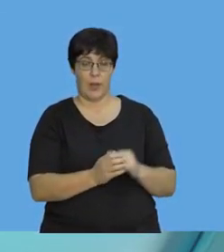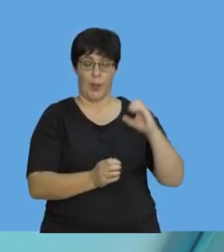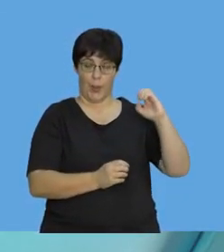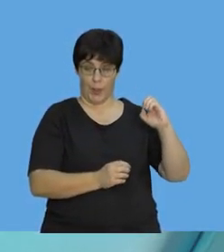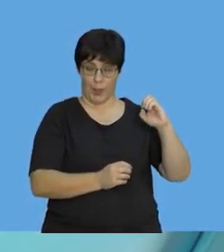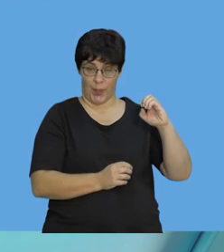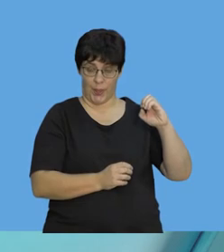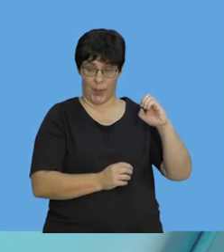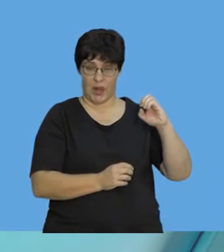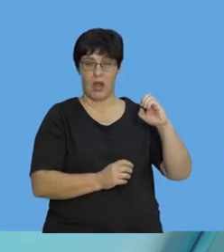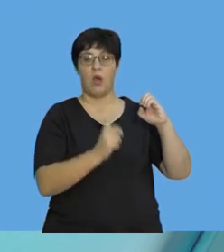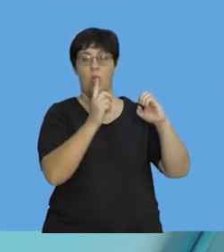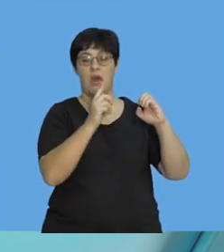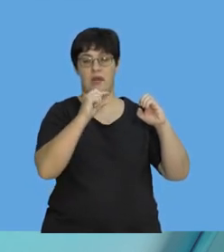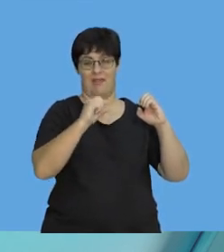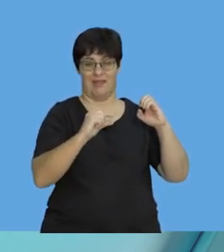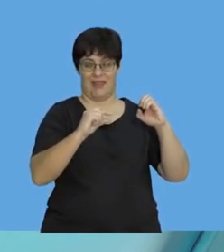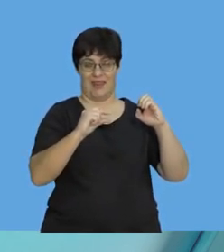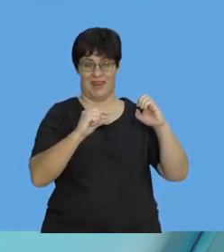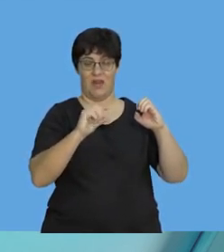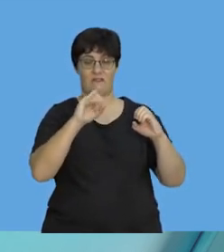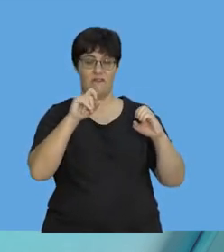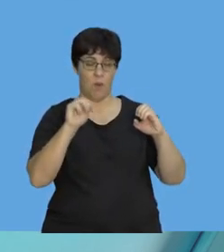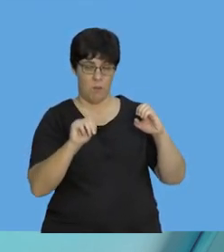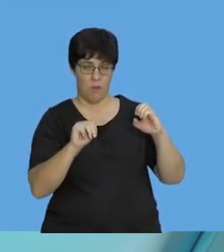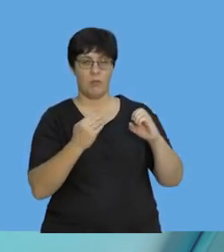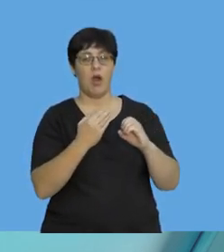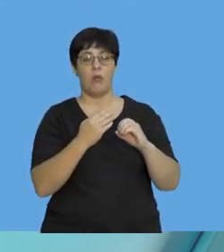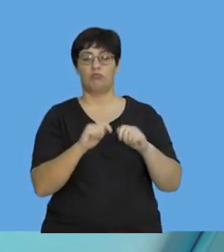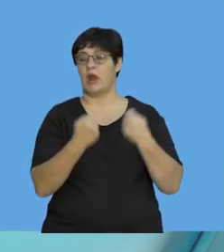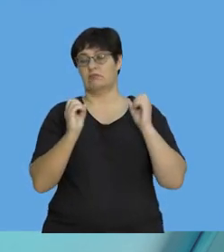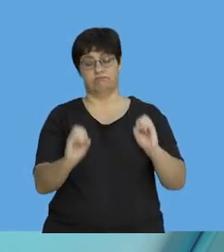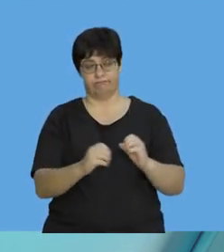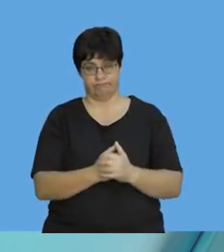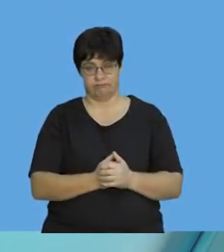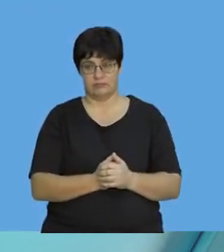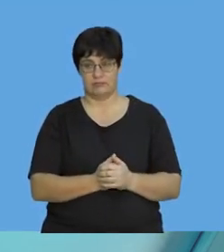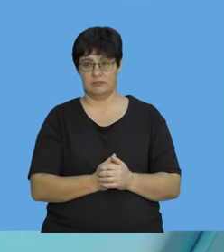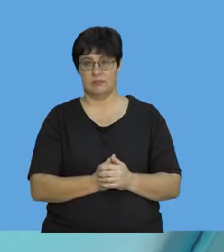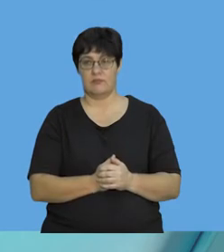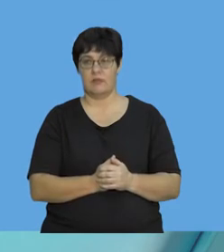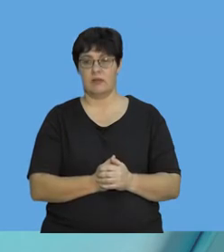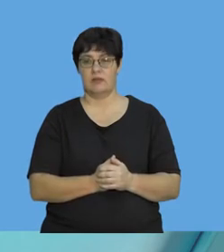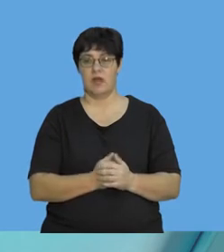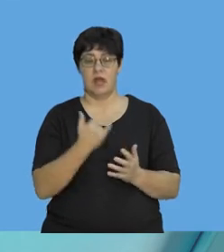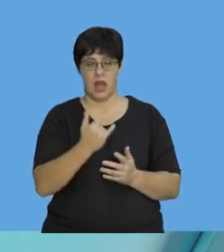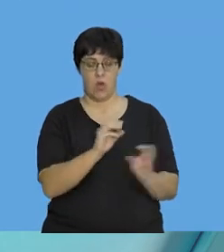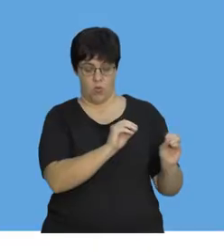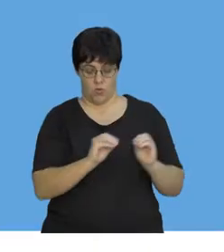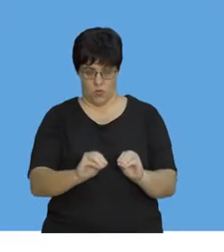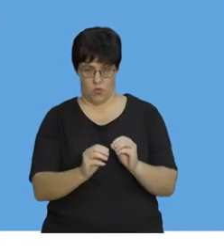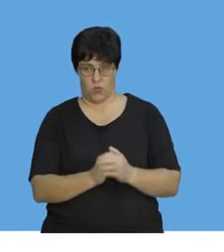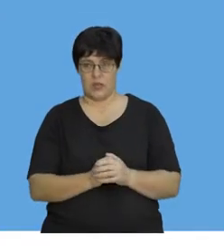small egg that the one-inch foam prevented it from breaking. Okay. So, let's see